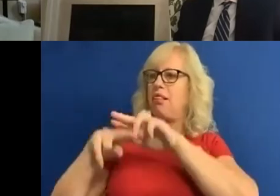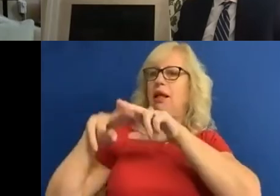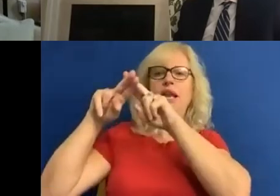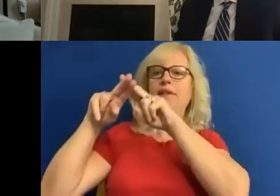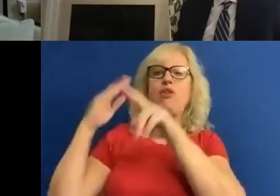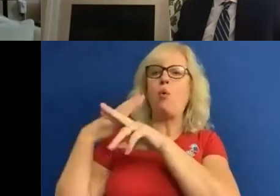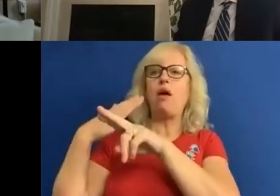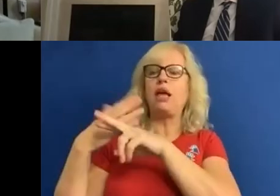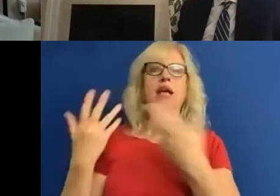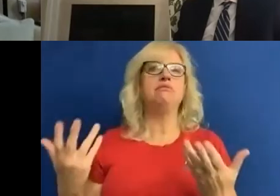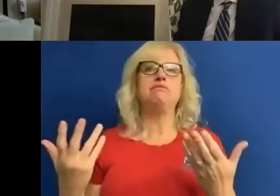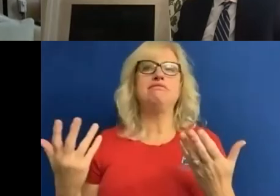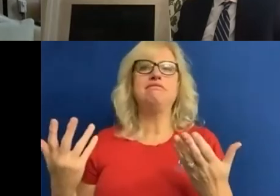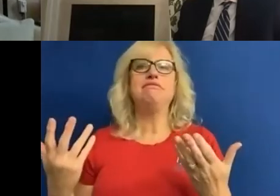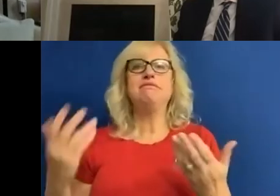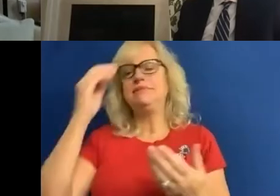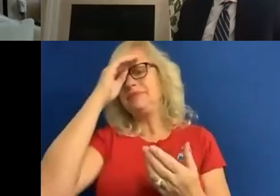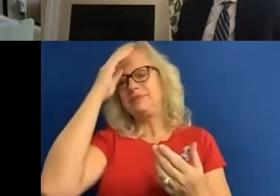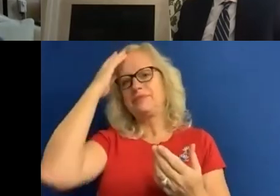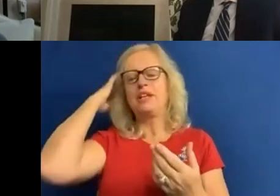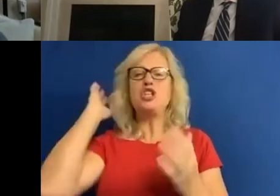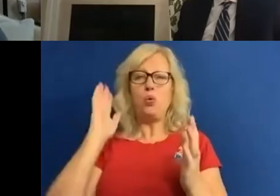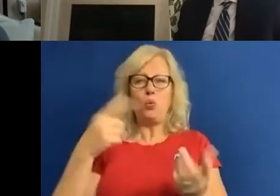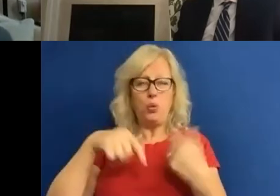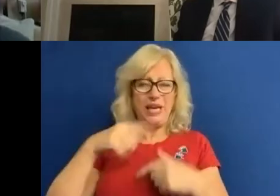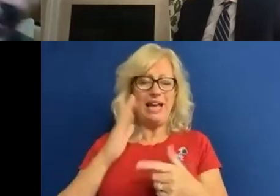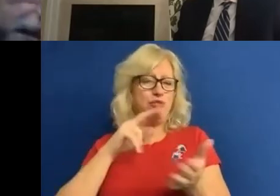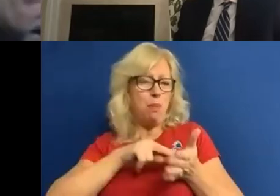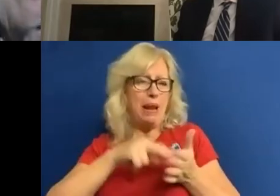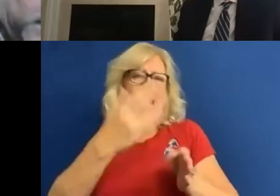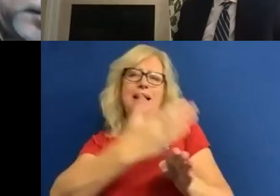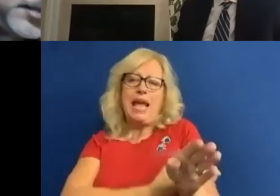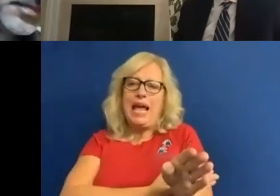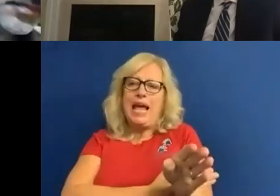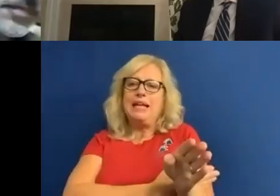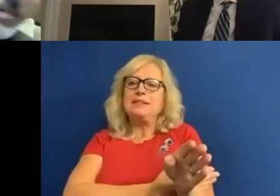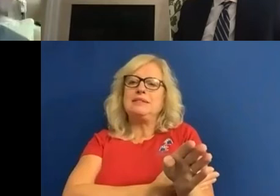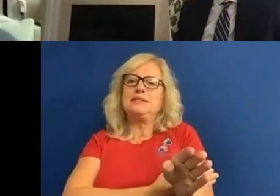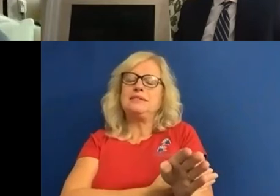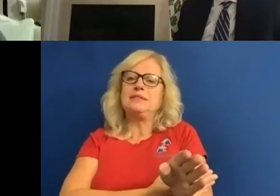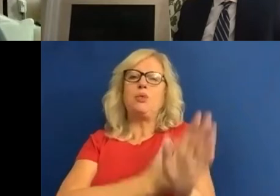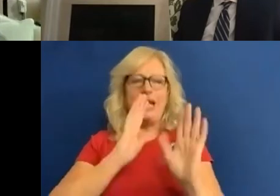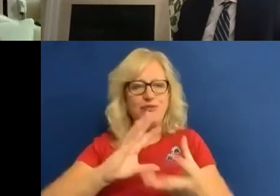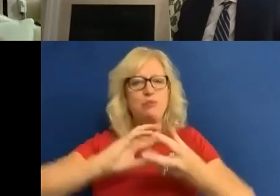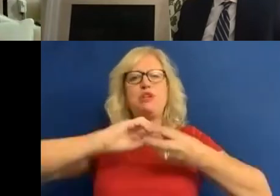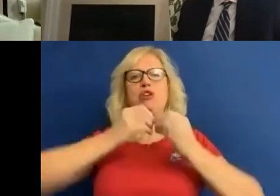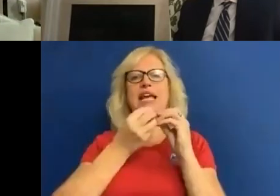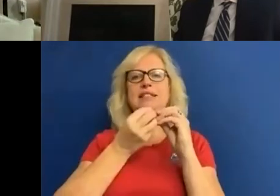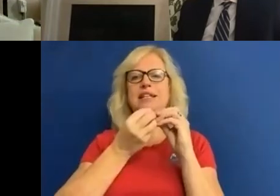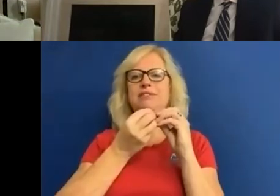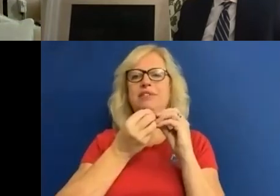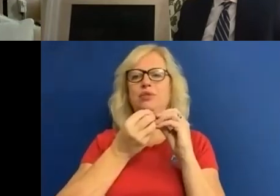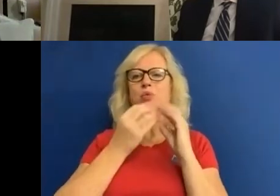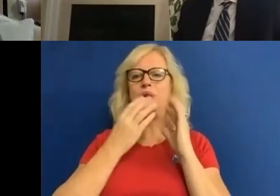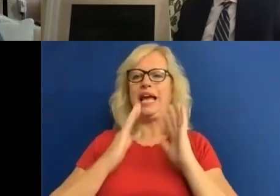I get there is it going to be accessible. So we have to plan ahead, have to do contingency planning, we have to be creative, we have to be resilient.